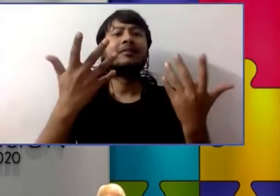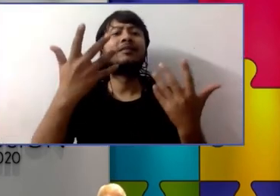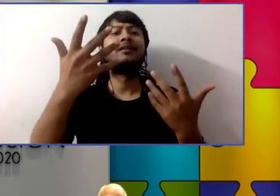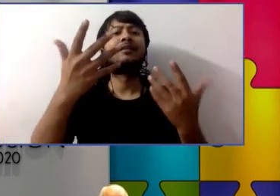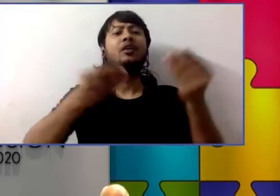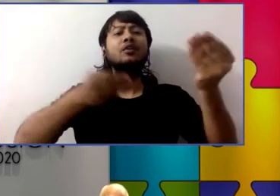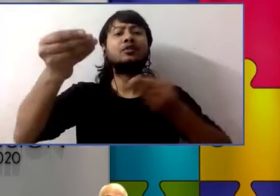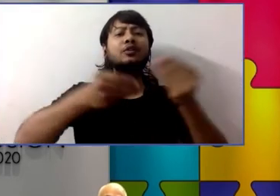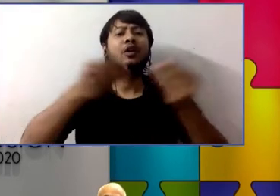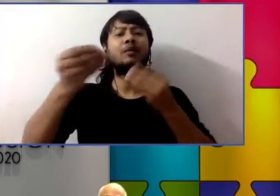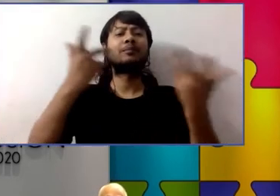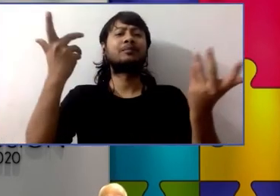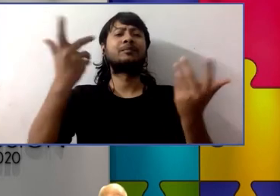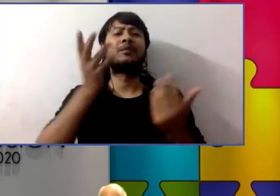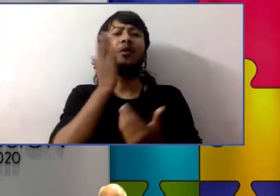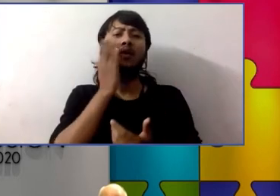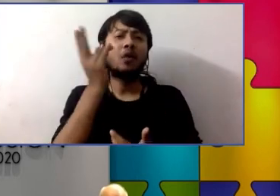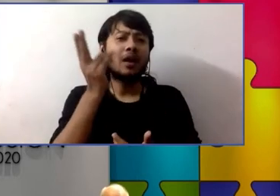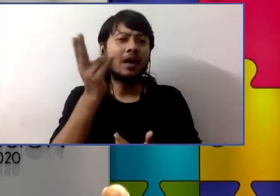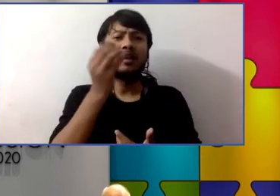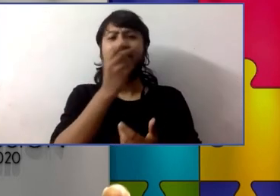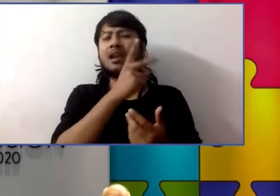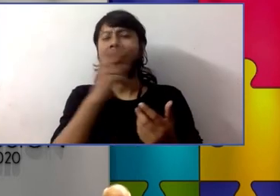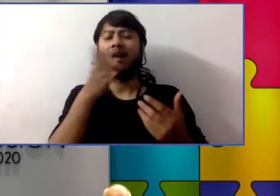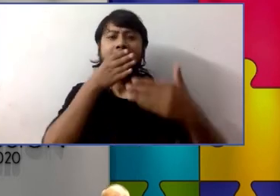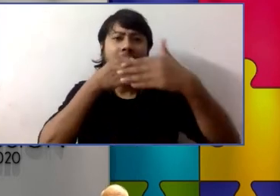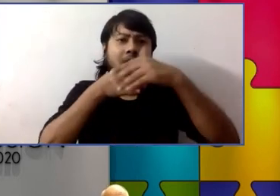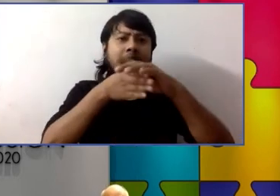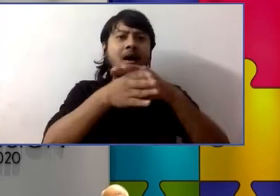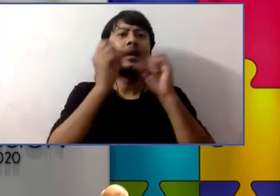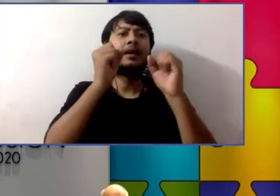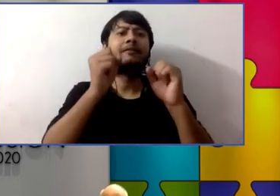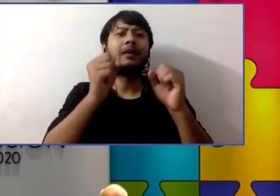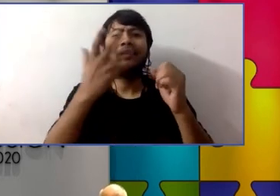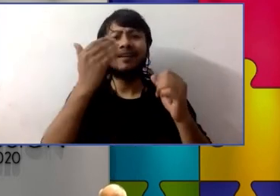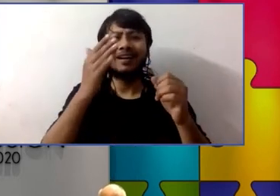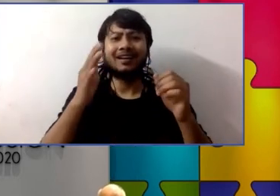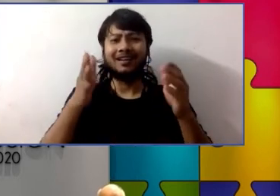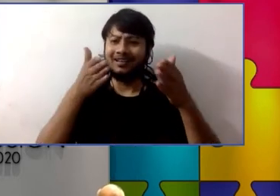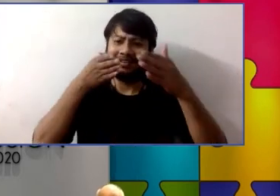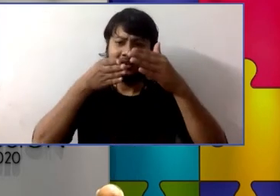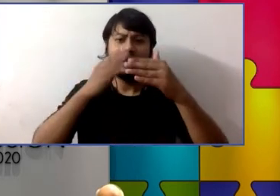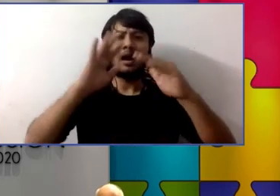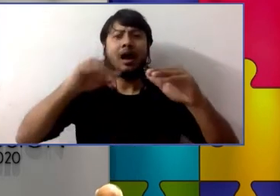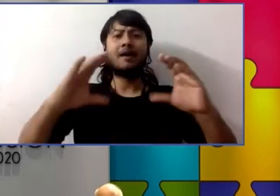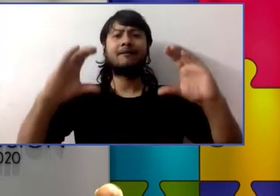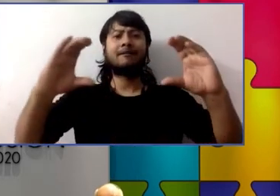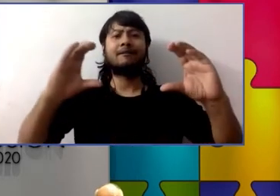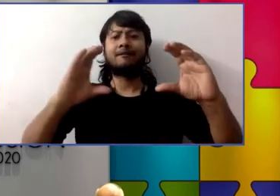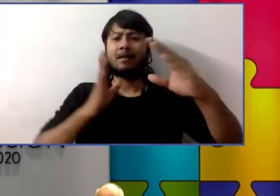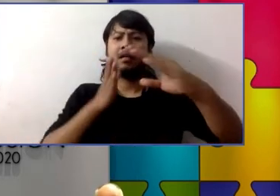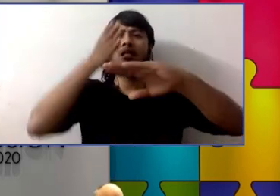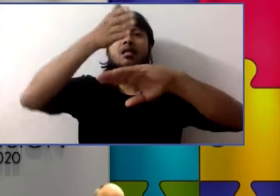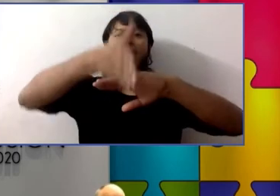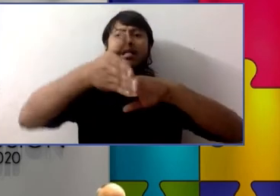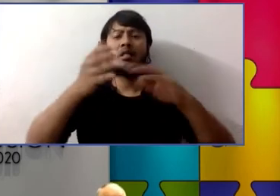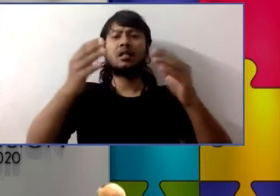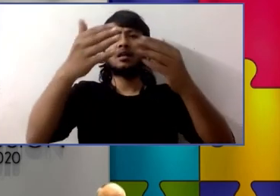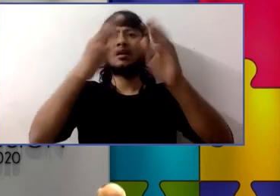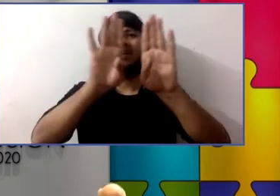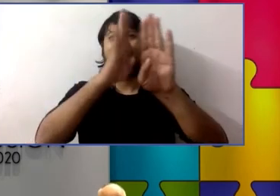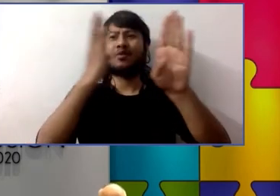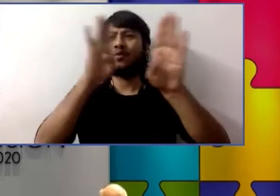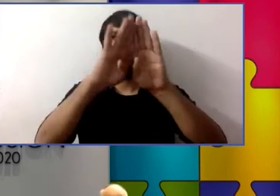every single store on this block had a little step about this big and when you use a wheelchair especially a power